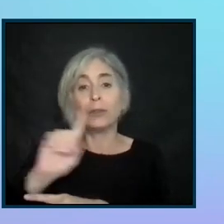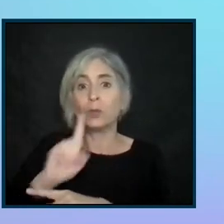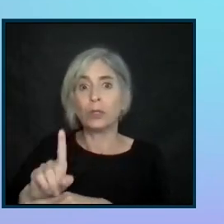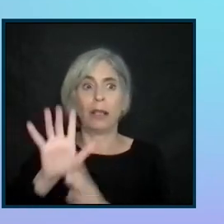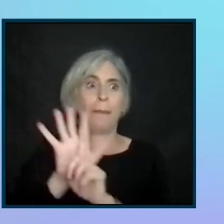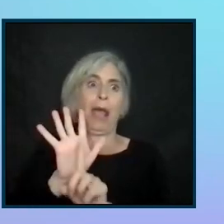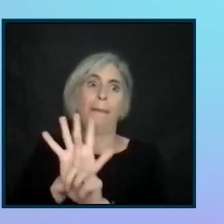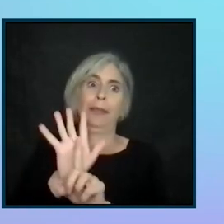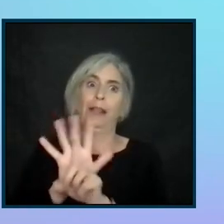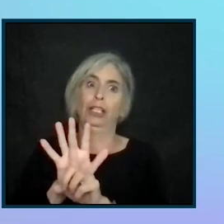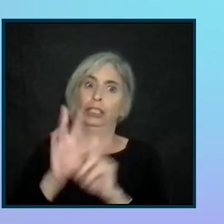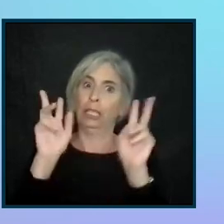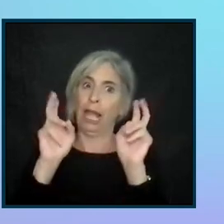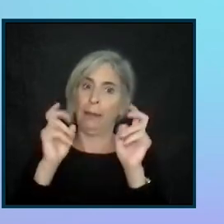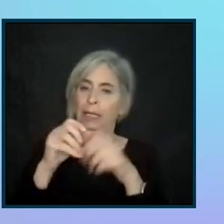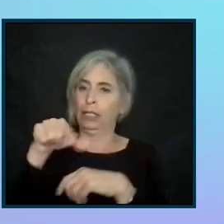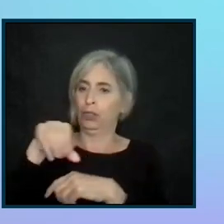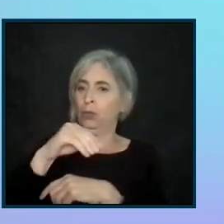topic in the Q&A right now.